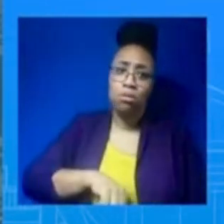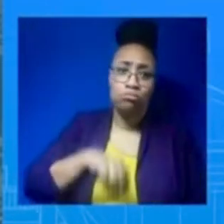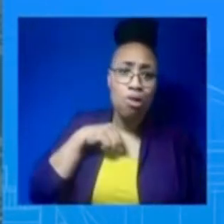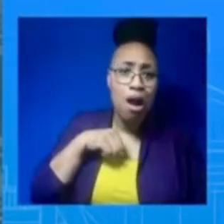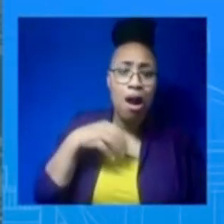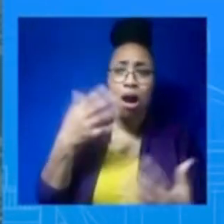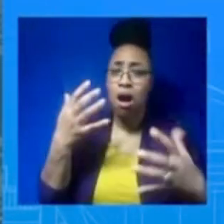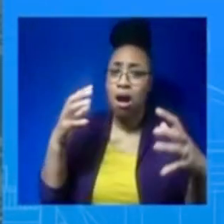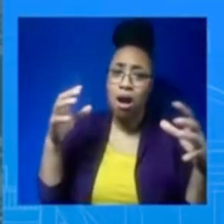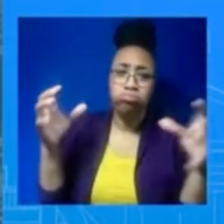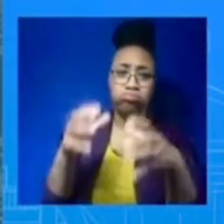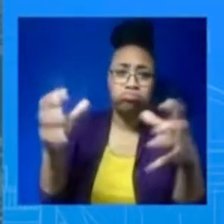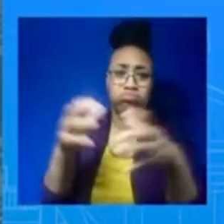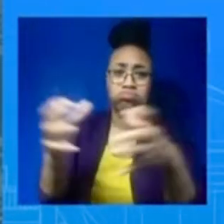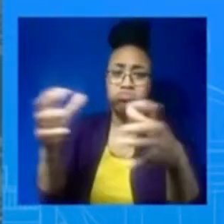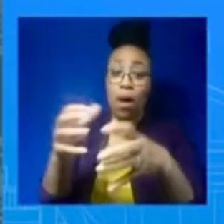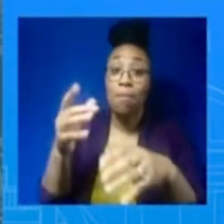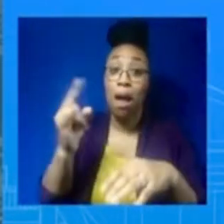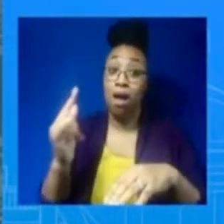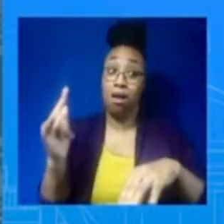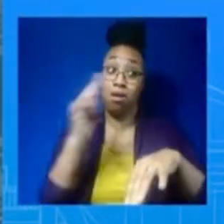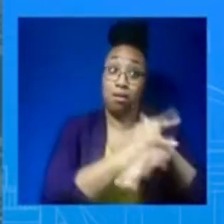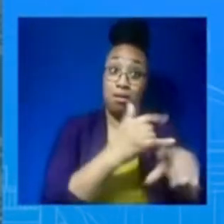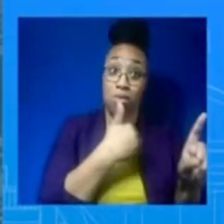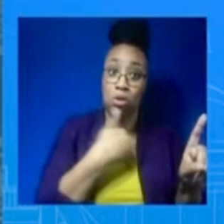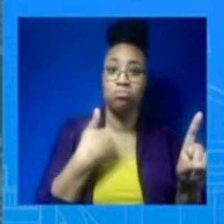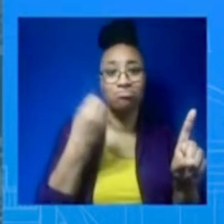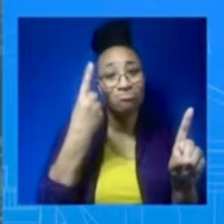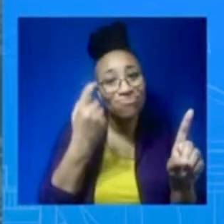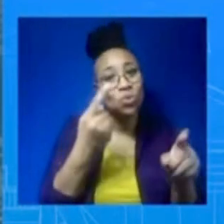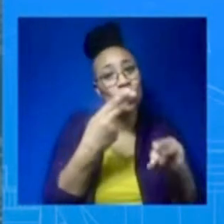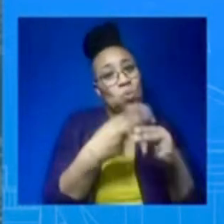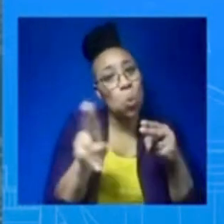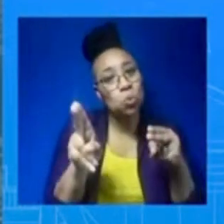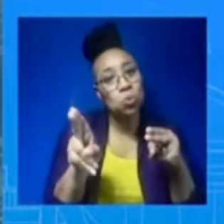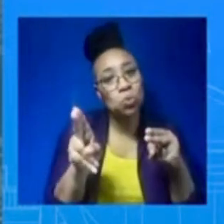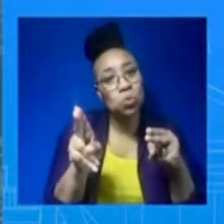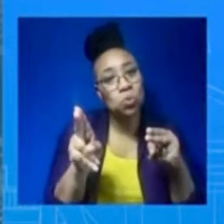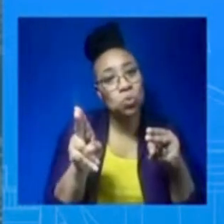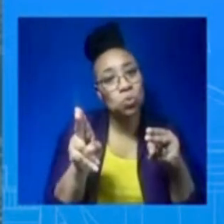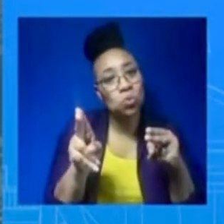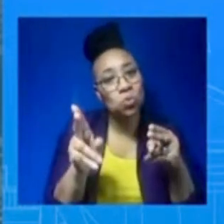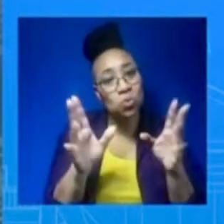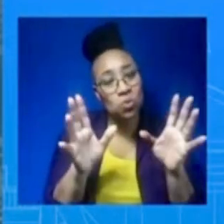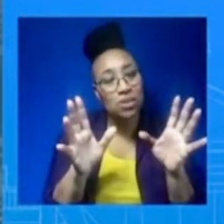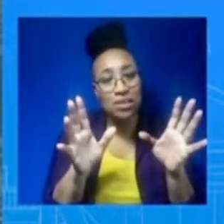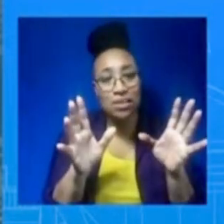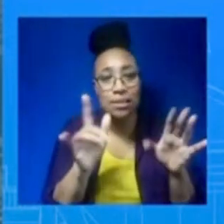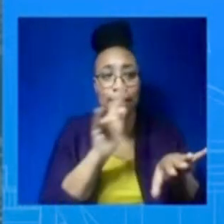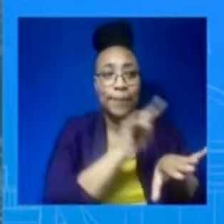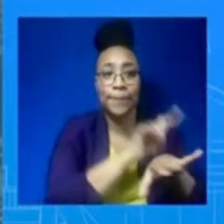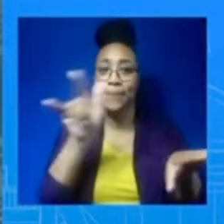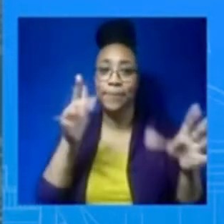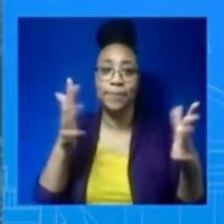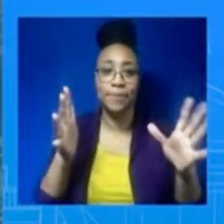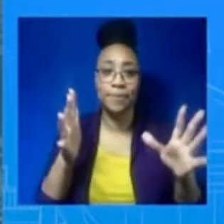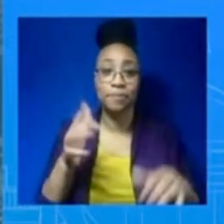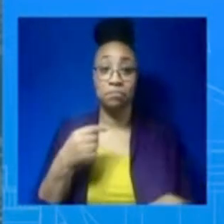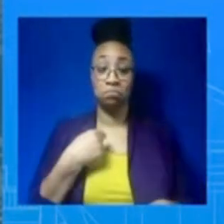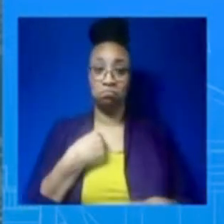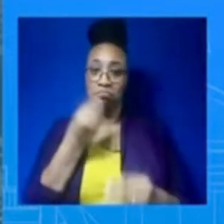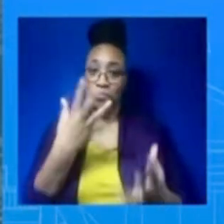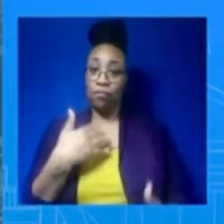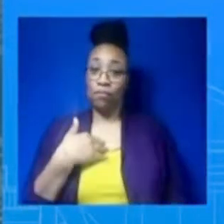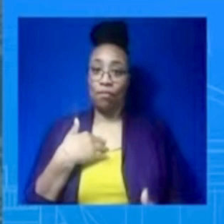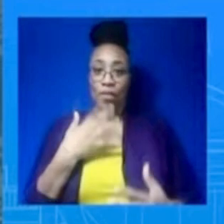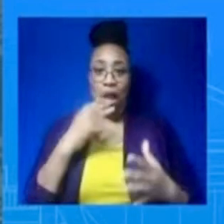You never want to make it about you when you're up here, but as a veteran myself, I can promise you I never worried ever when he was Vice